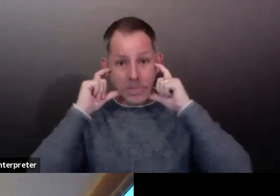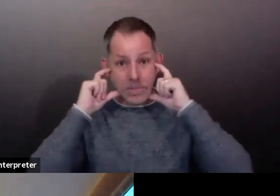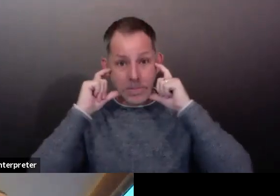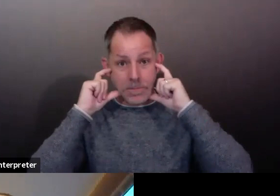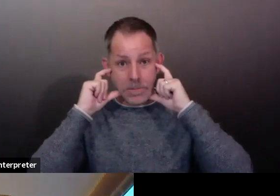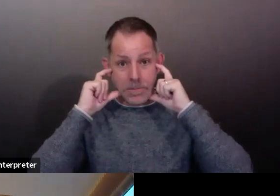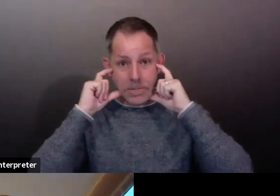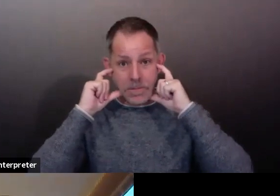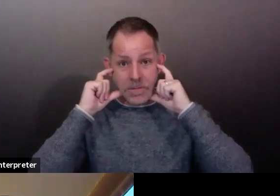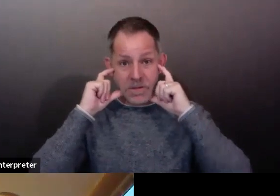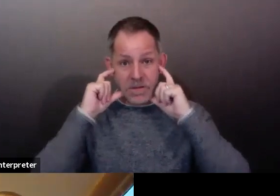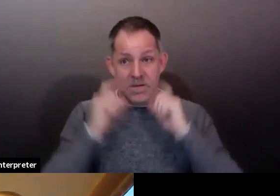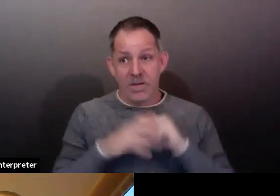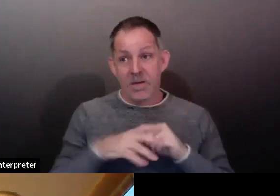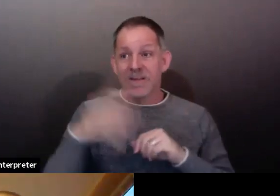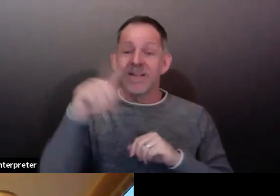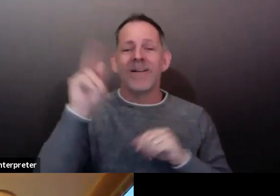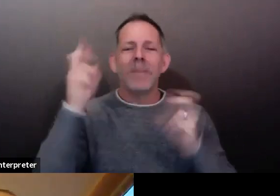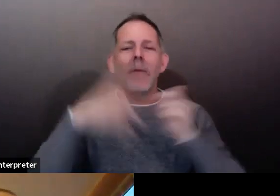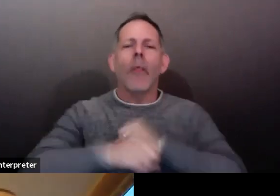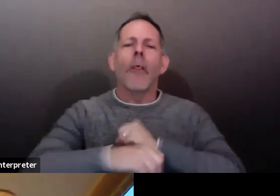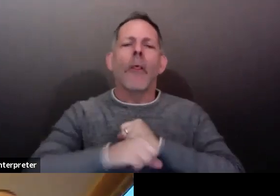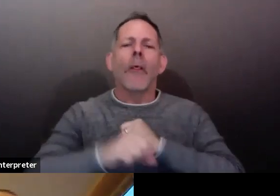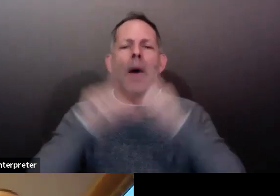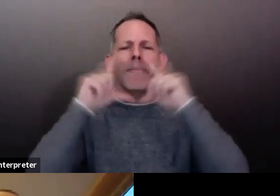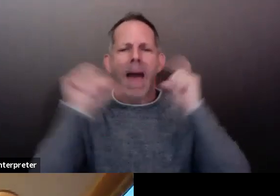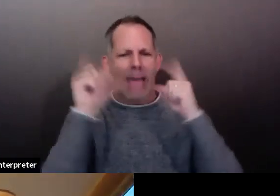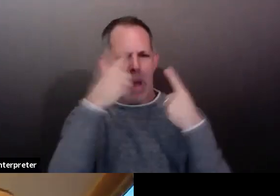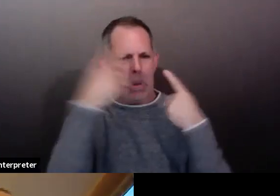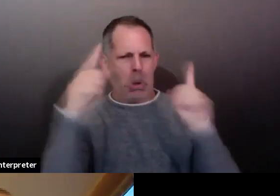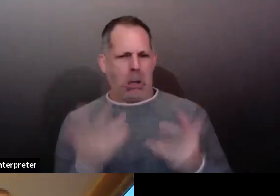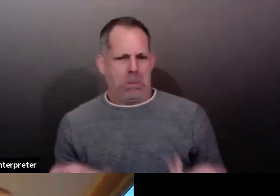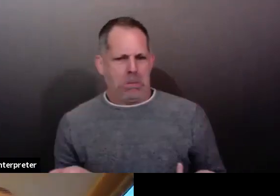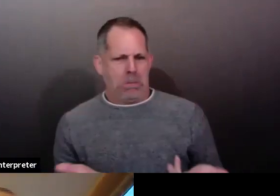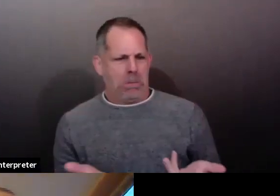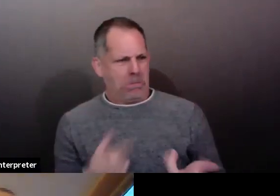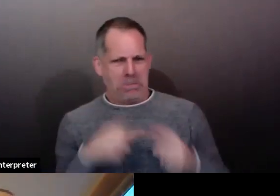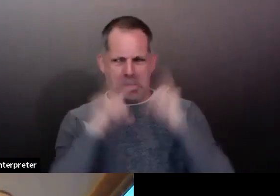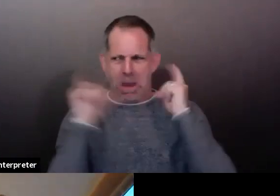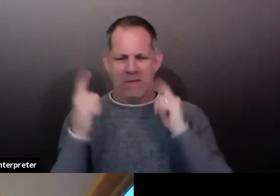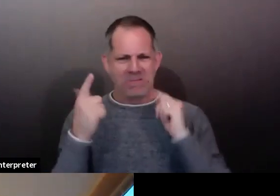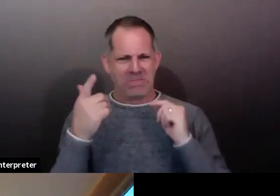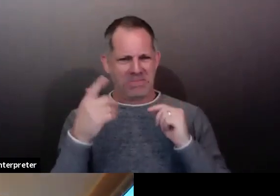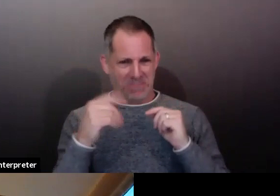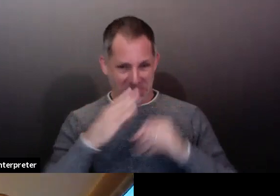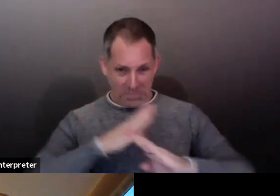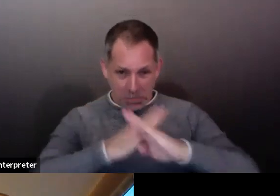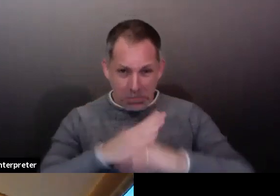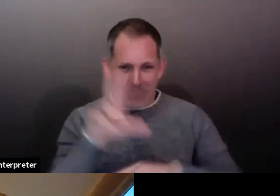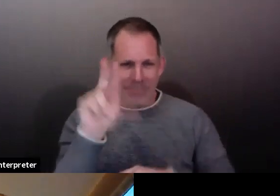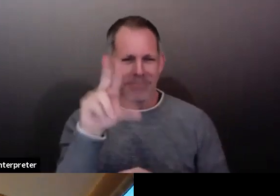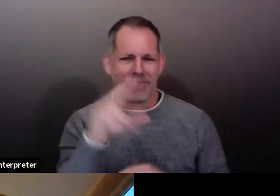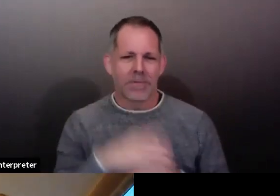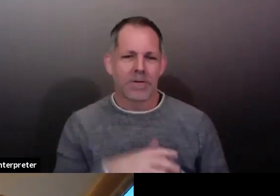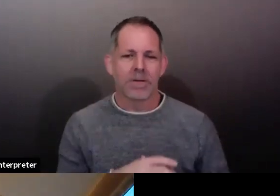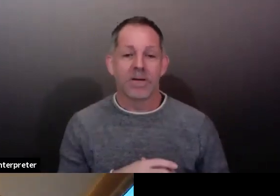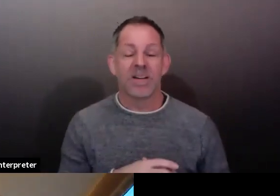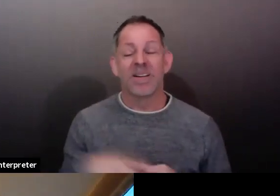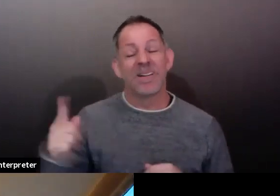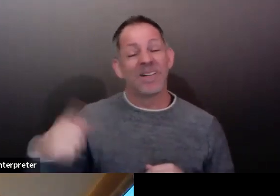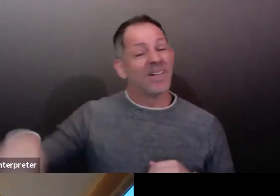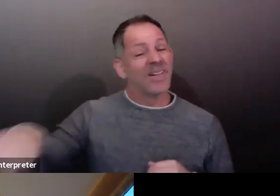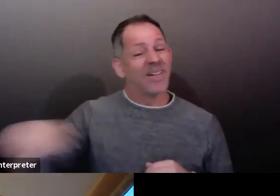that's simply not true. From both studies looking at physics and the generation of aerosols from people